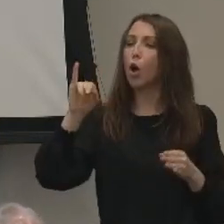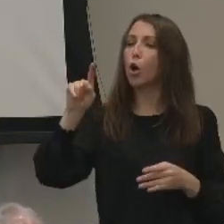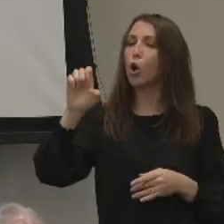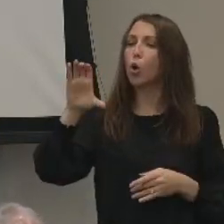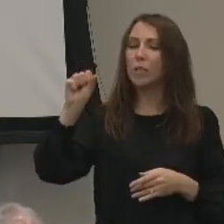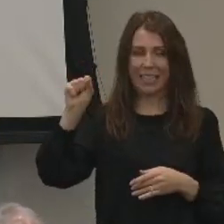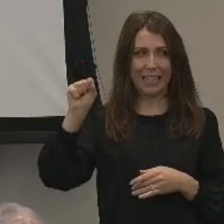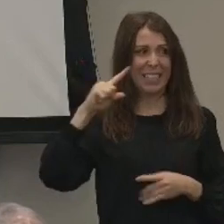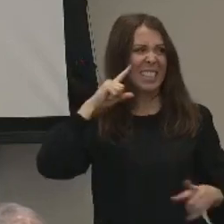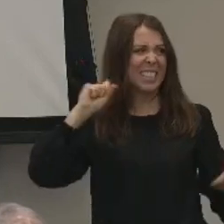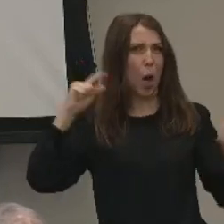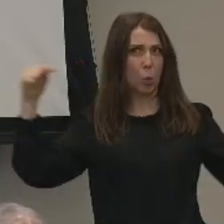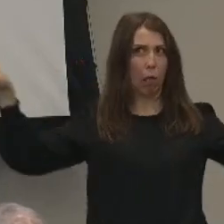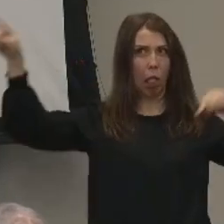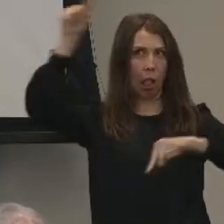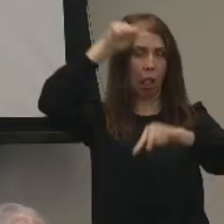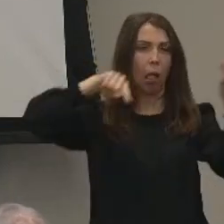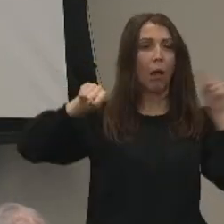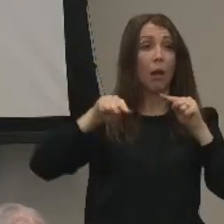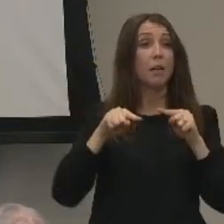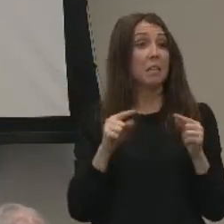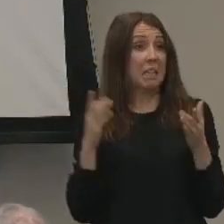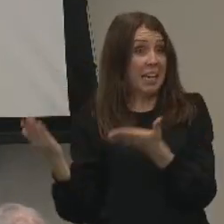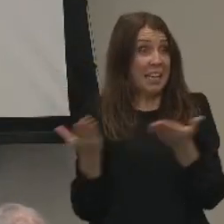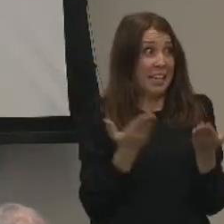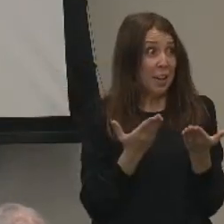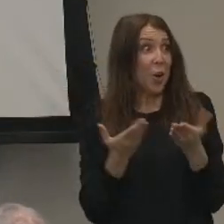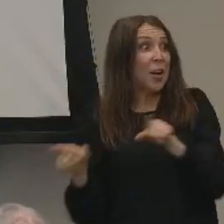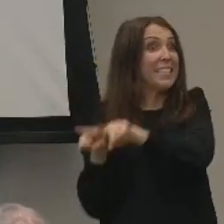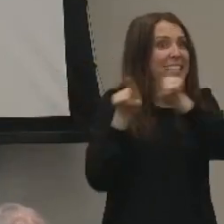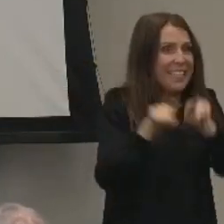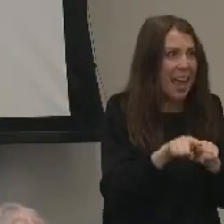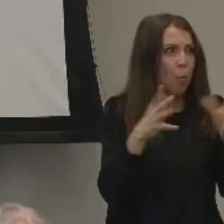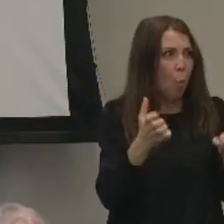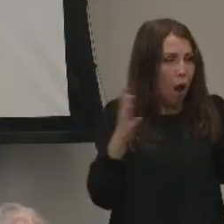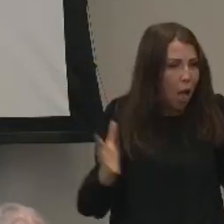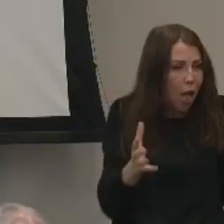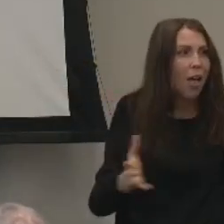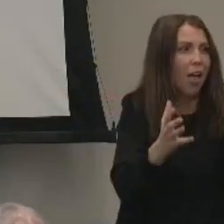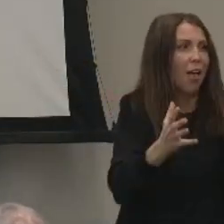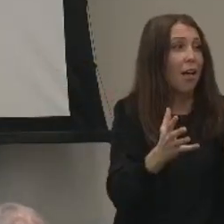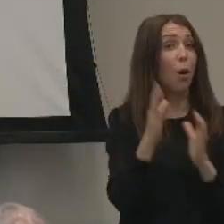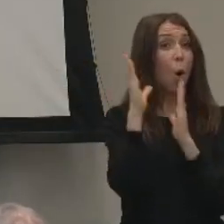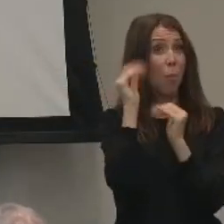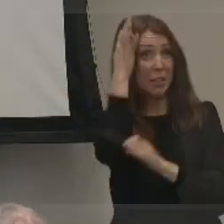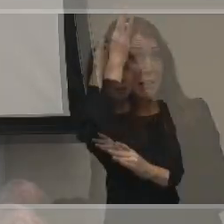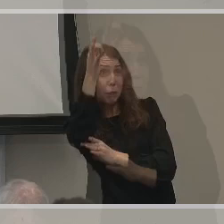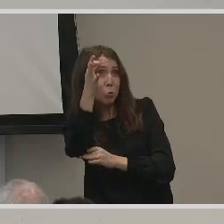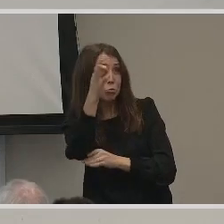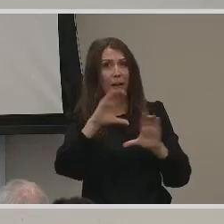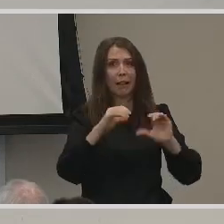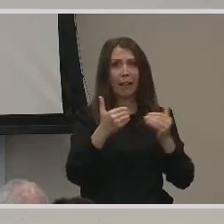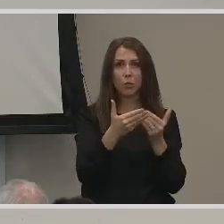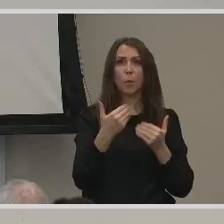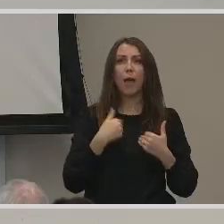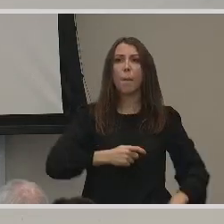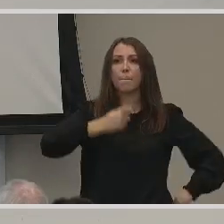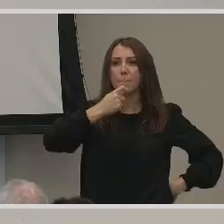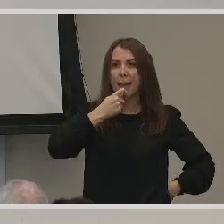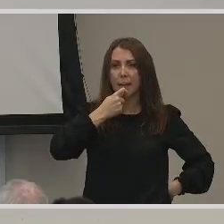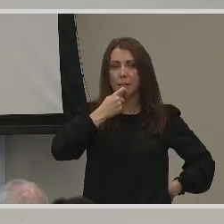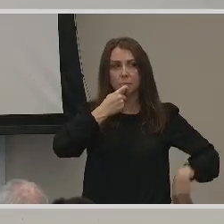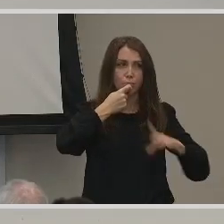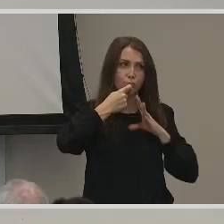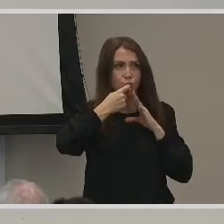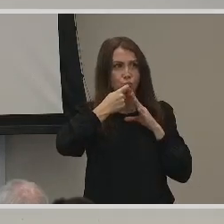hope, can take a similar approach here on campus. Um, so that classes can hopefully in the future be miked and that